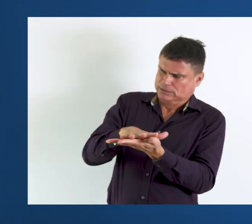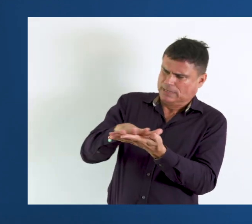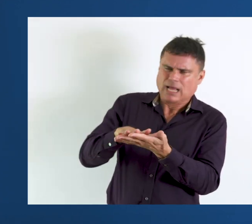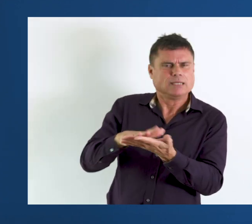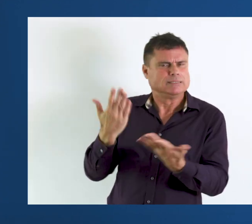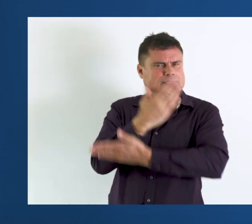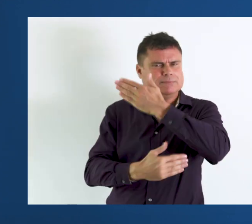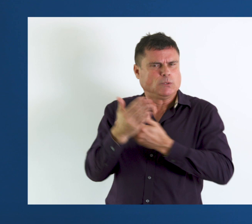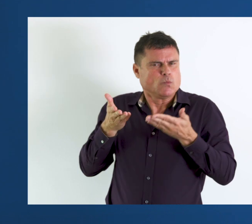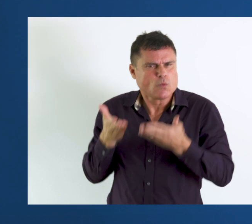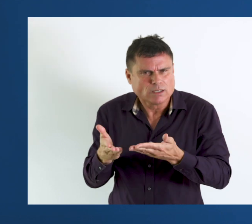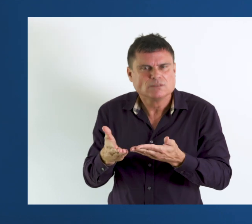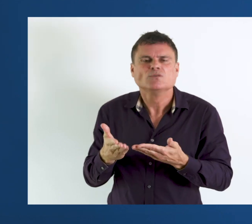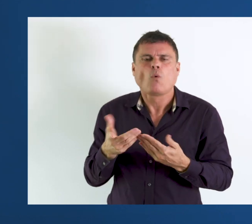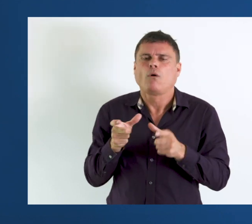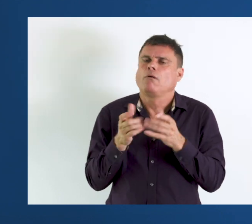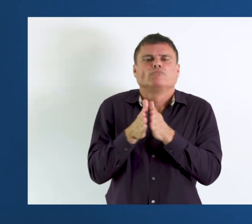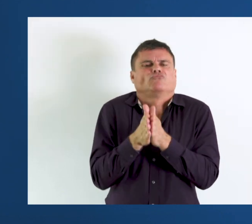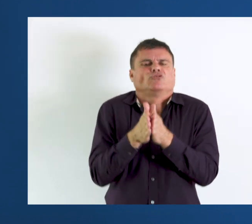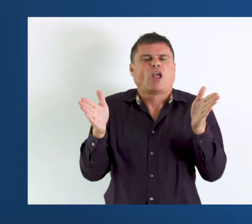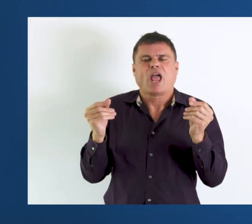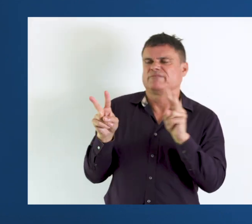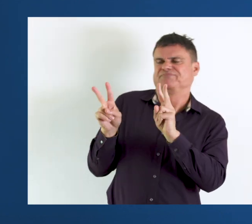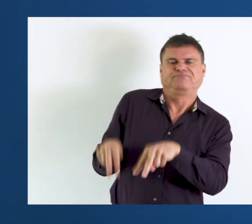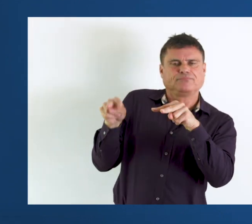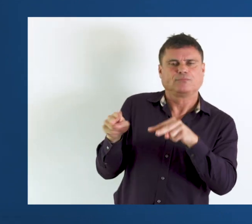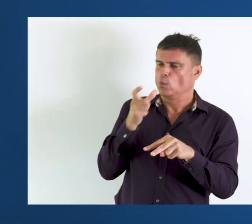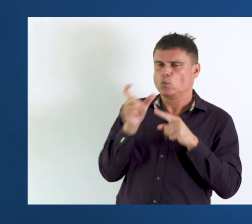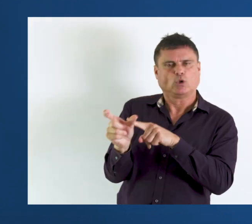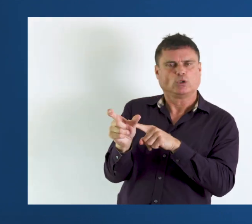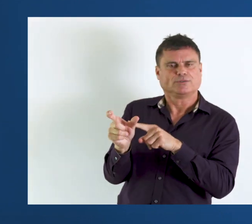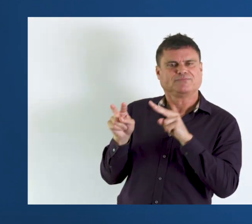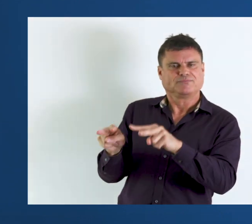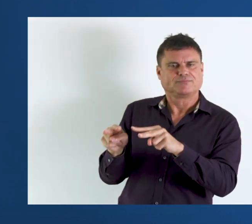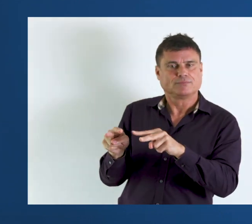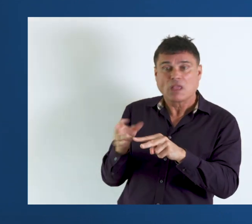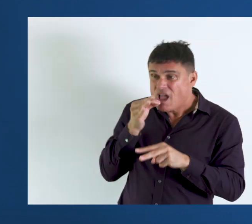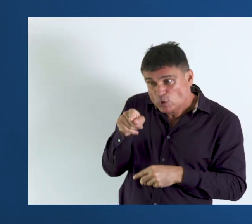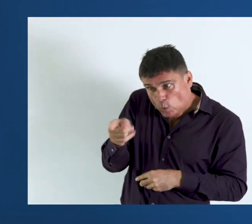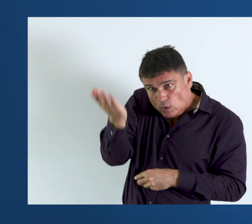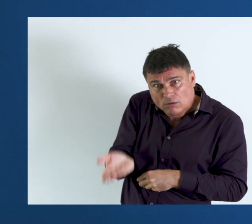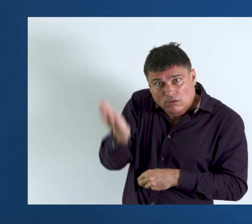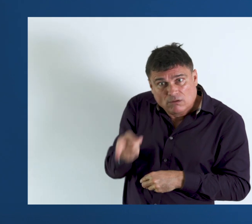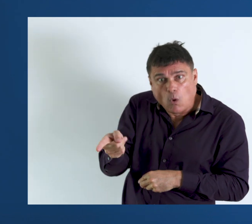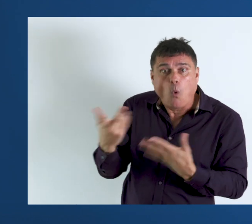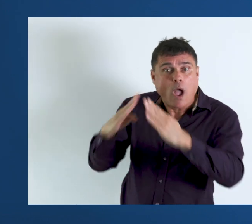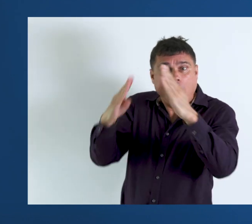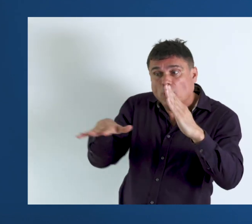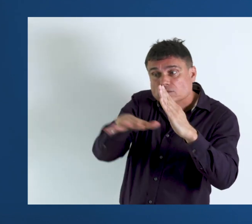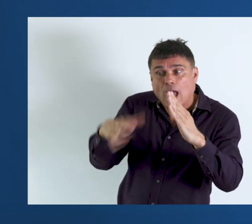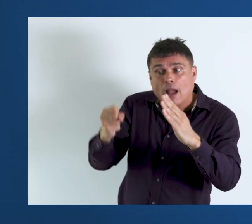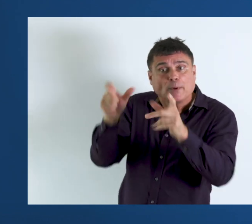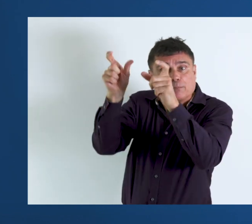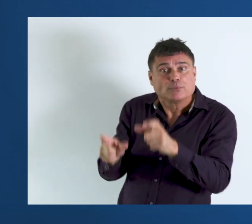disability. We use generic and stigmatising terms to ask respondent whether or not